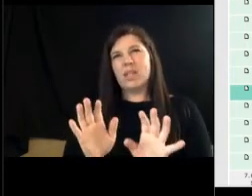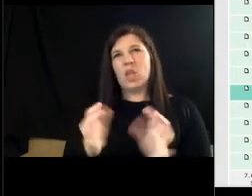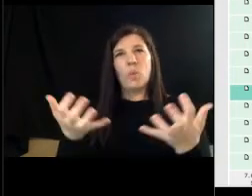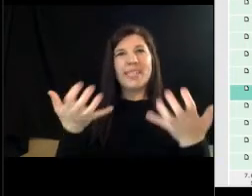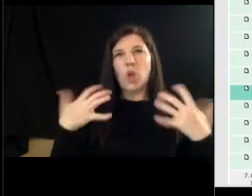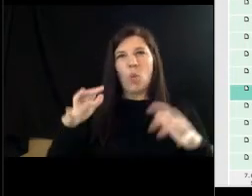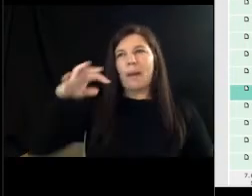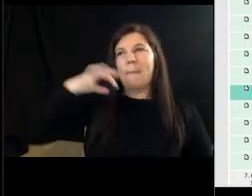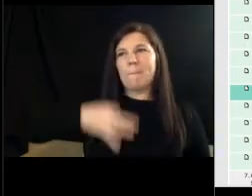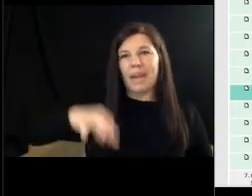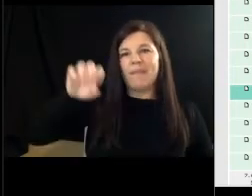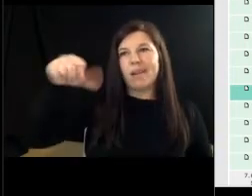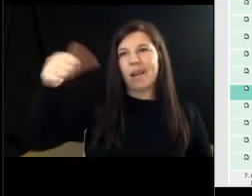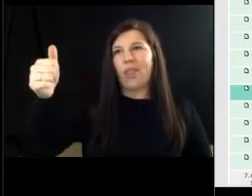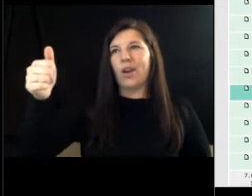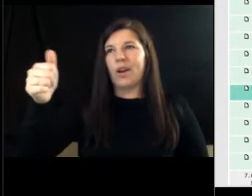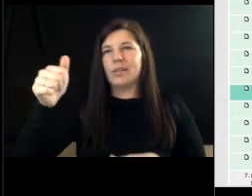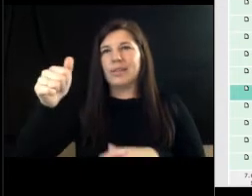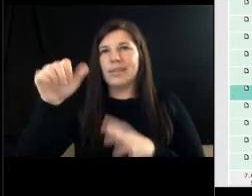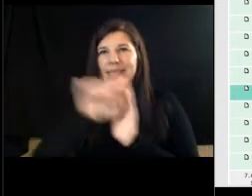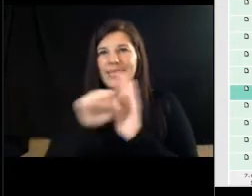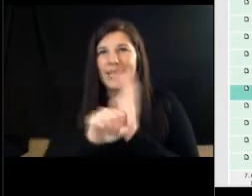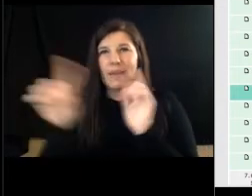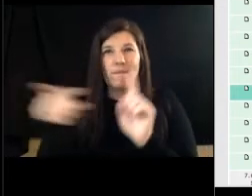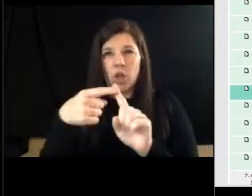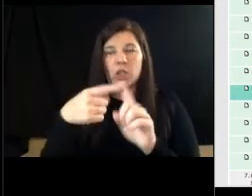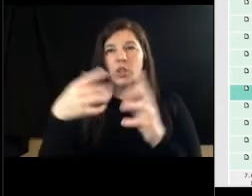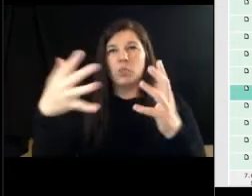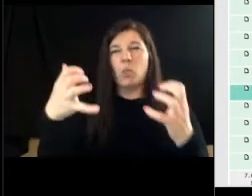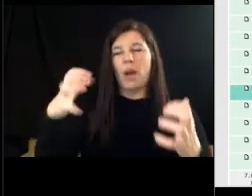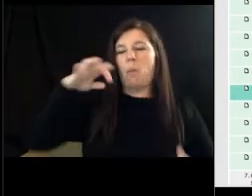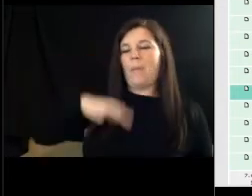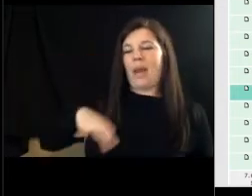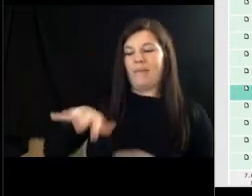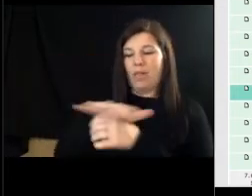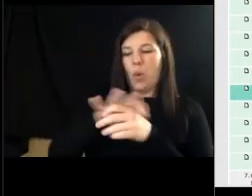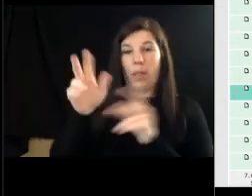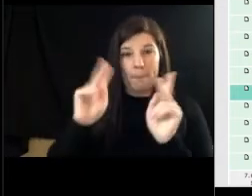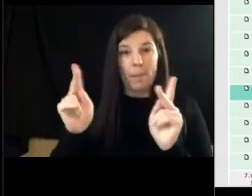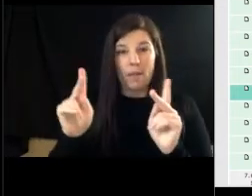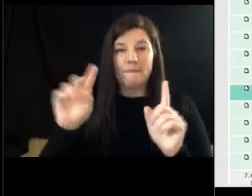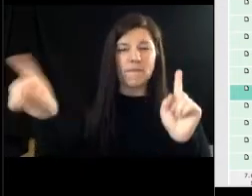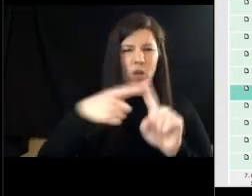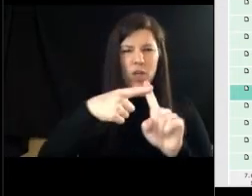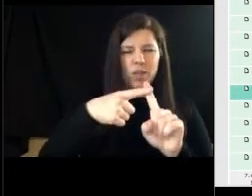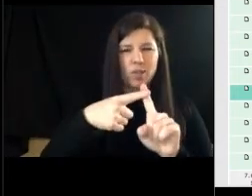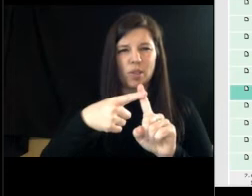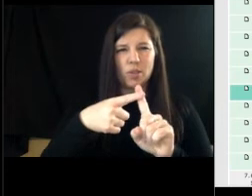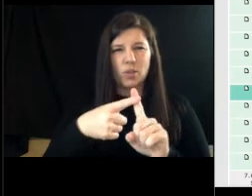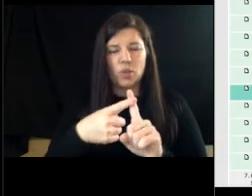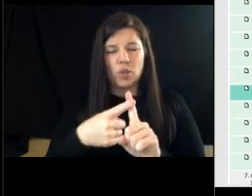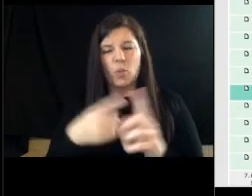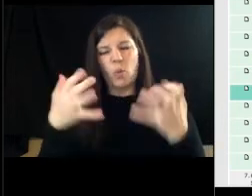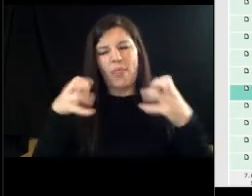want to make sure we benefit local people so what are we going to do to make sure that this new great schedule is there's an opportunity for local